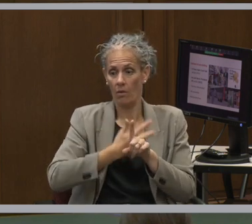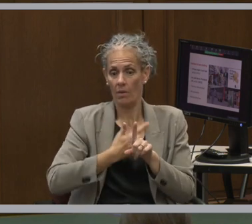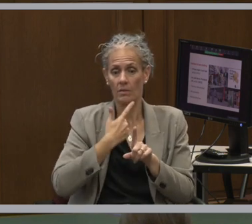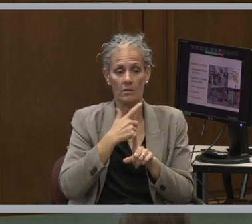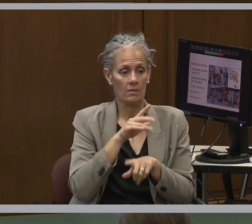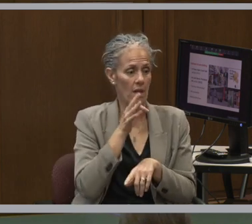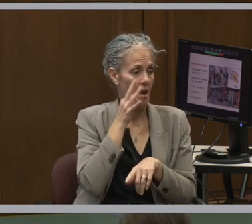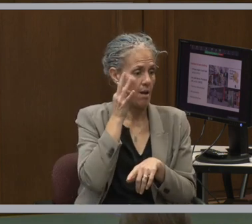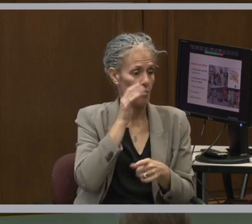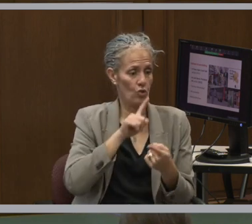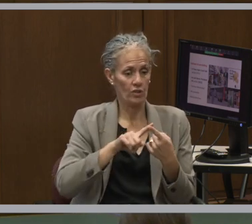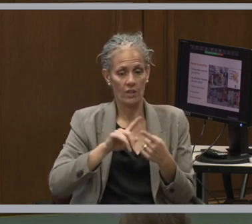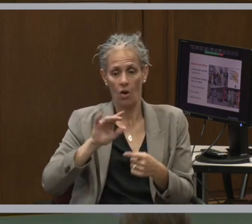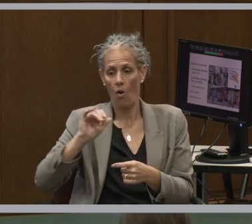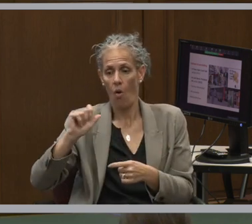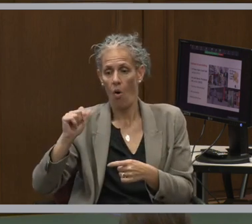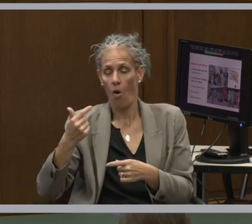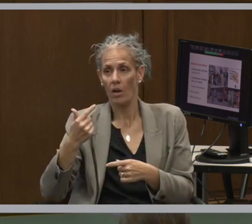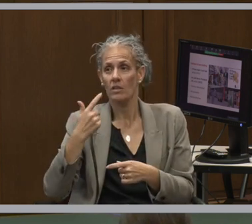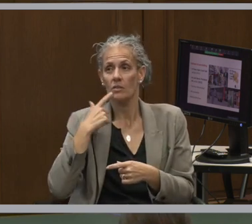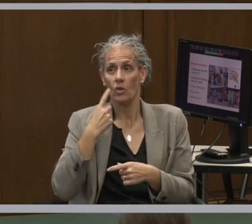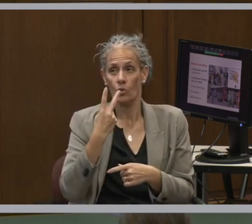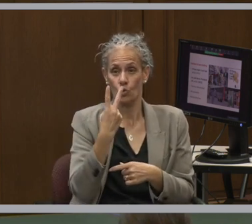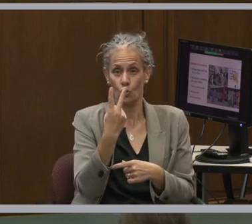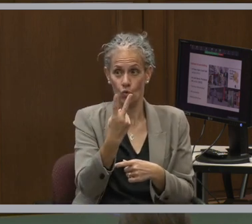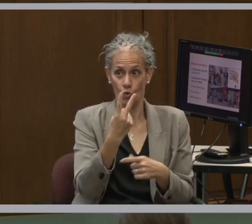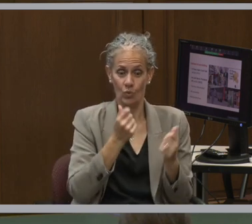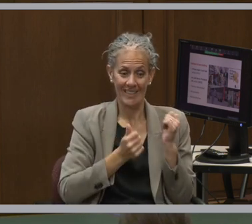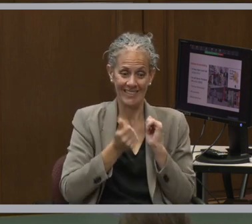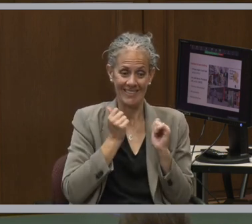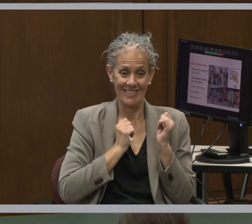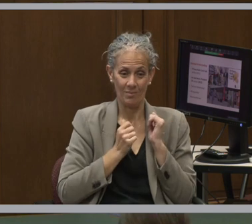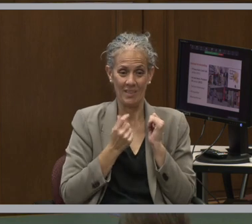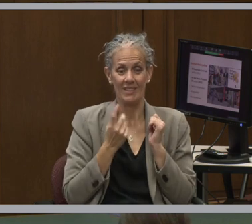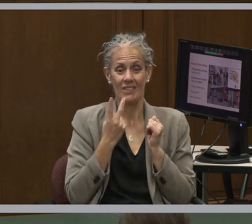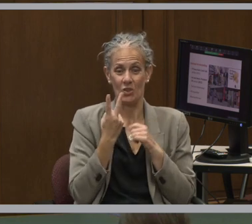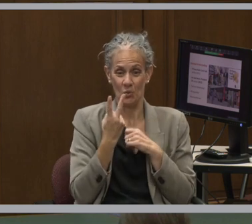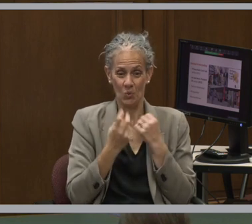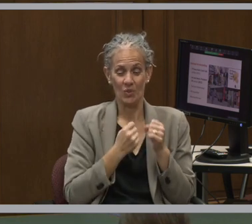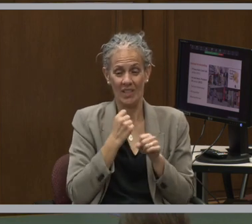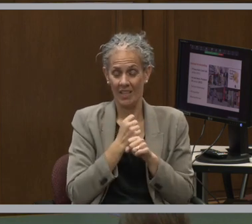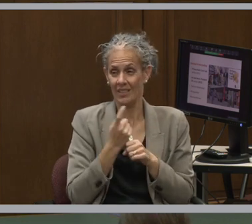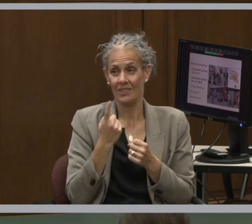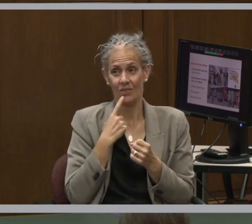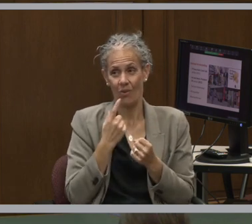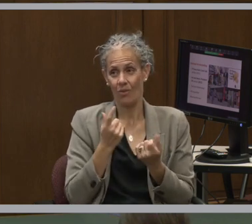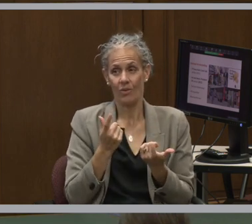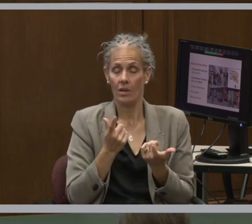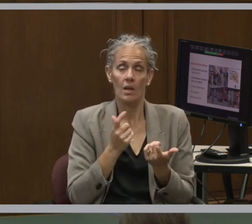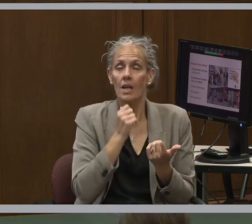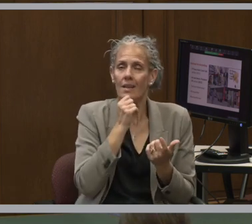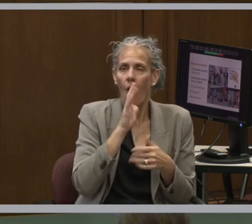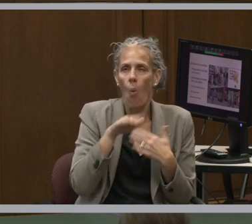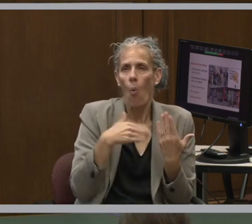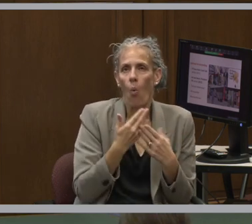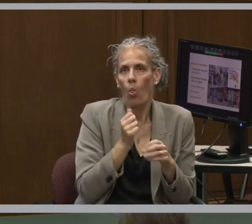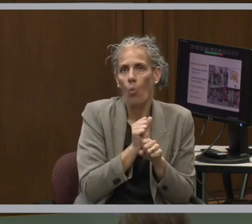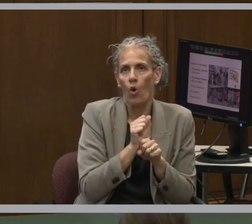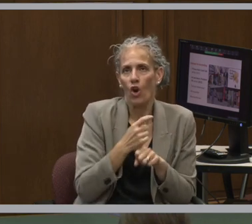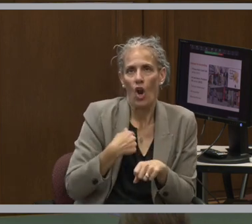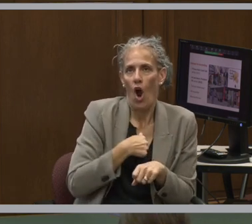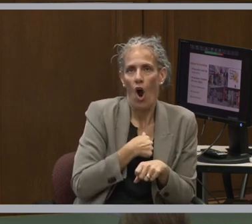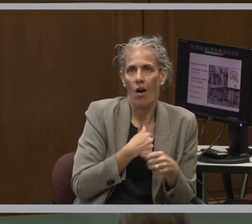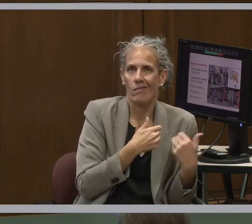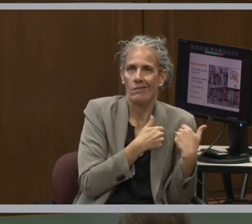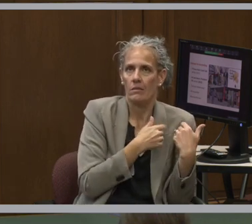So it's two exhibits in two years, even though not necessarily all the work was on the archives end. The